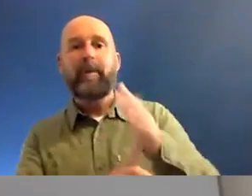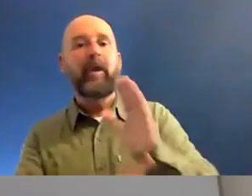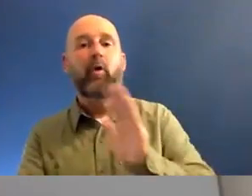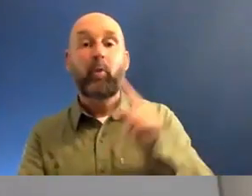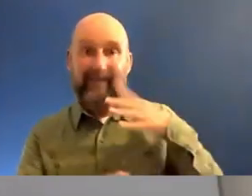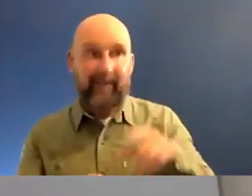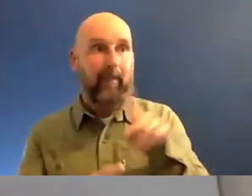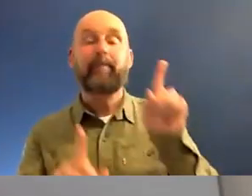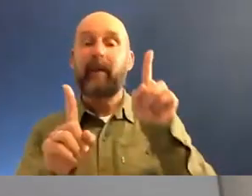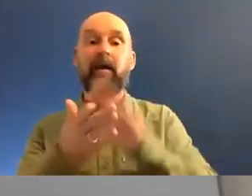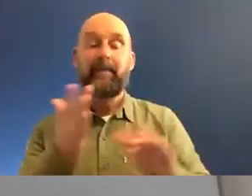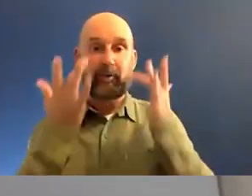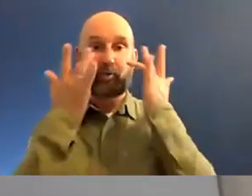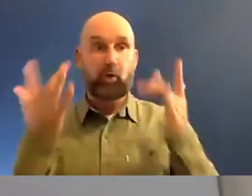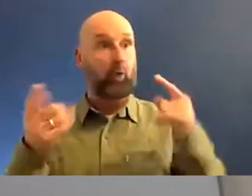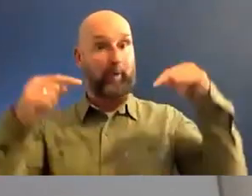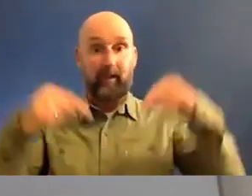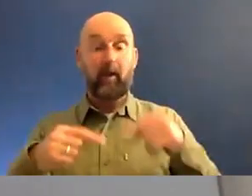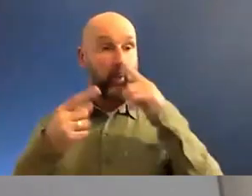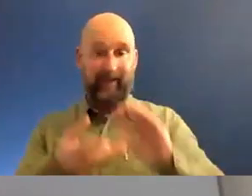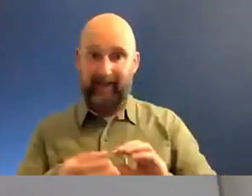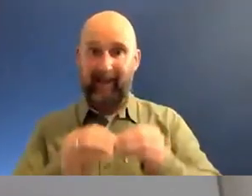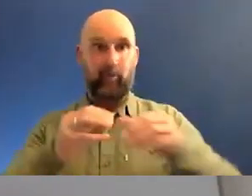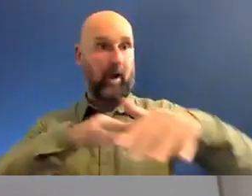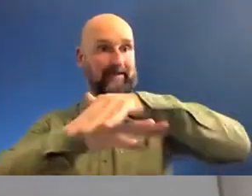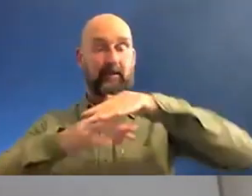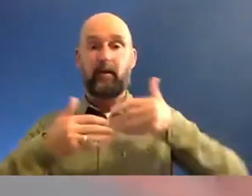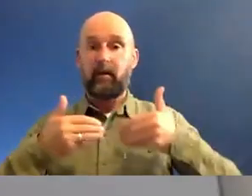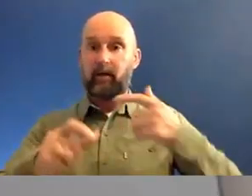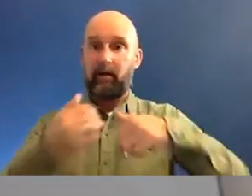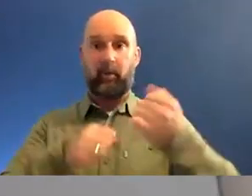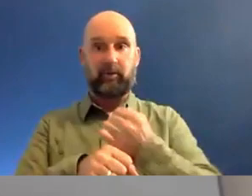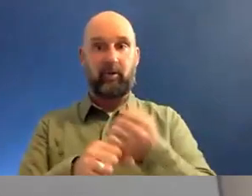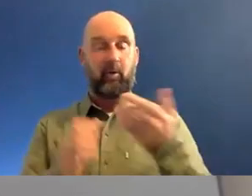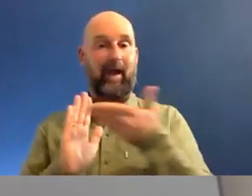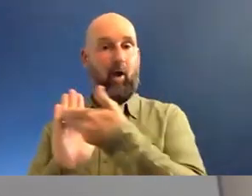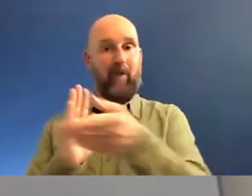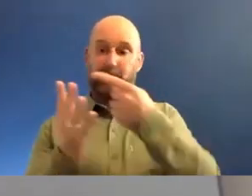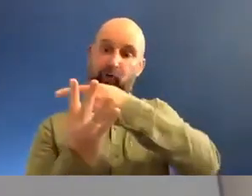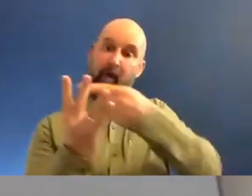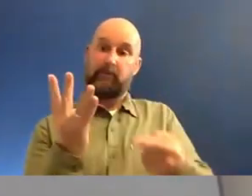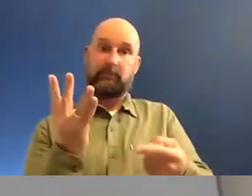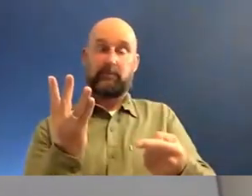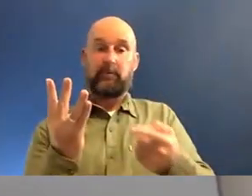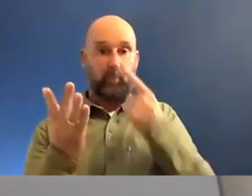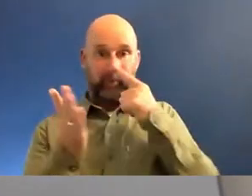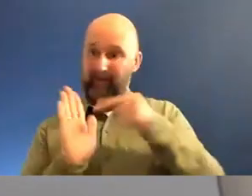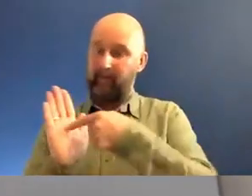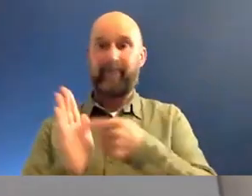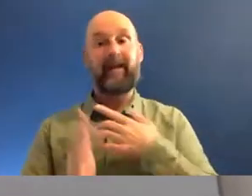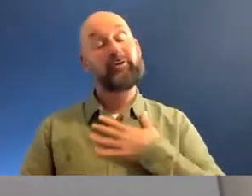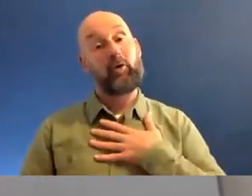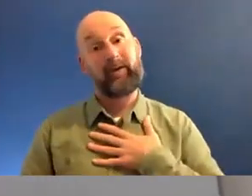just allowing us to exist in the public sphere as who we are, as the range of who we are. Sorry,